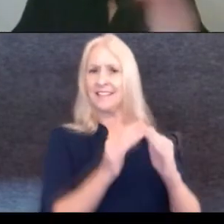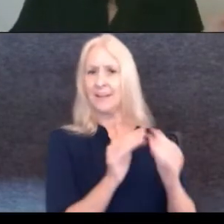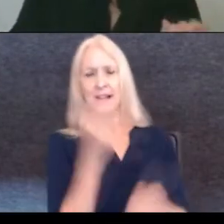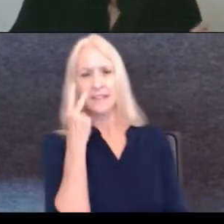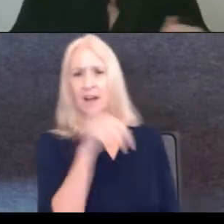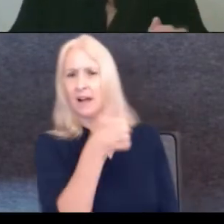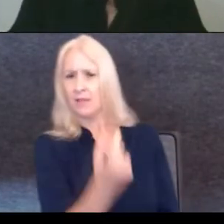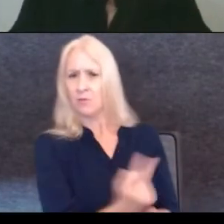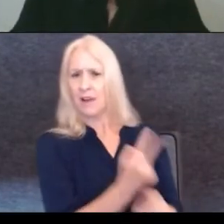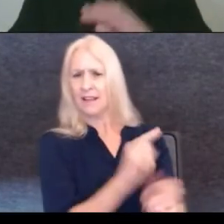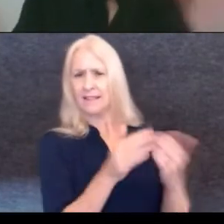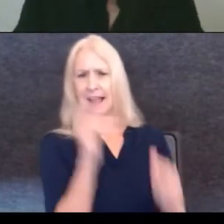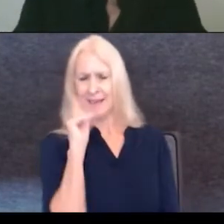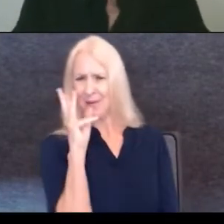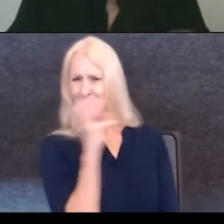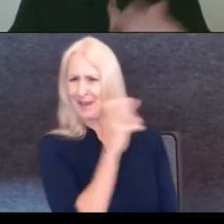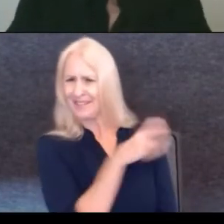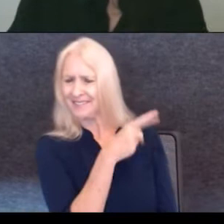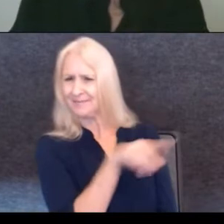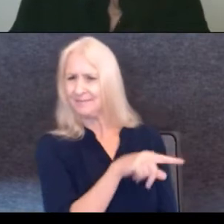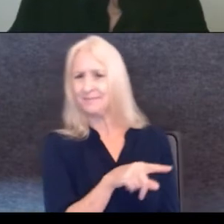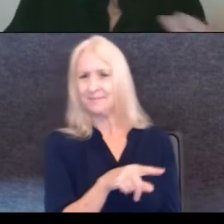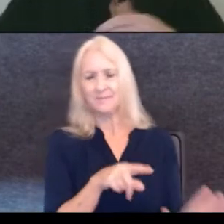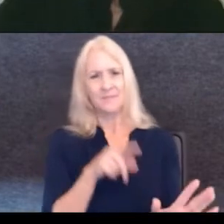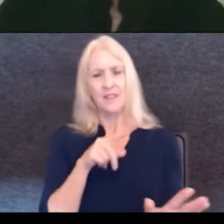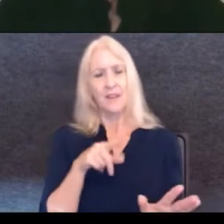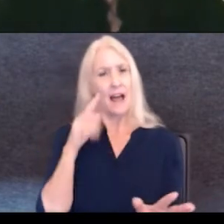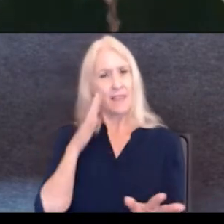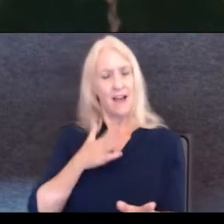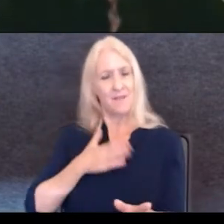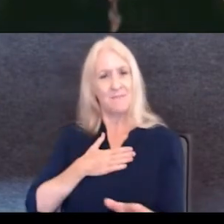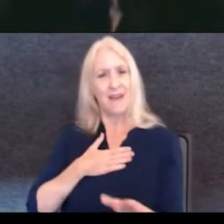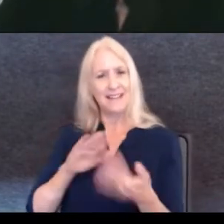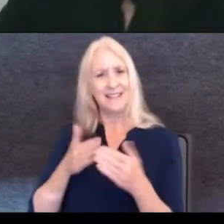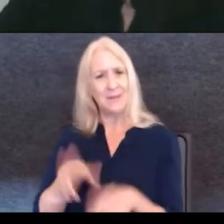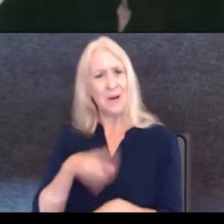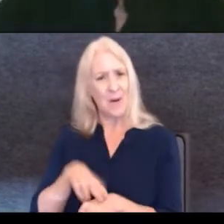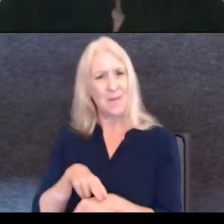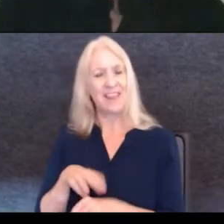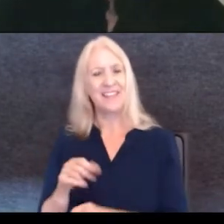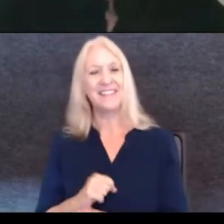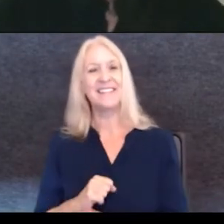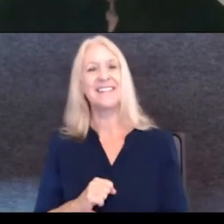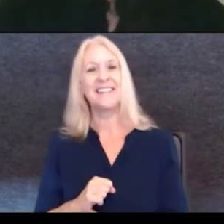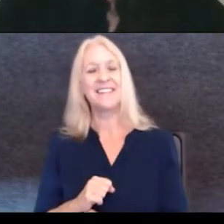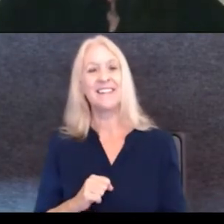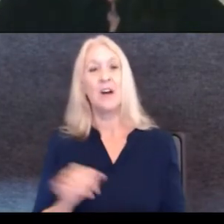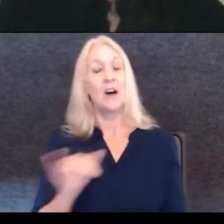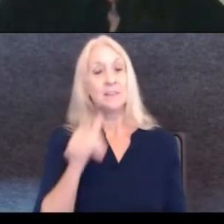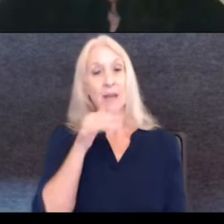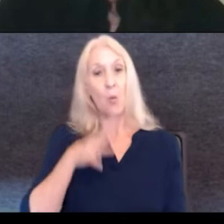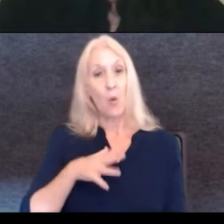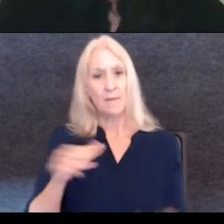thought it was super weird because it was normal for me. And what about being a woman architect?